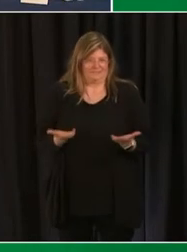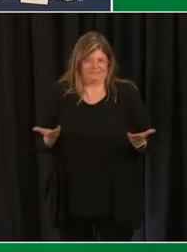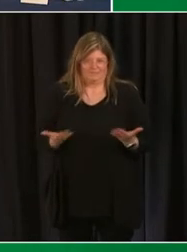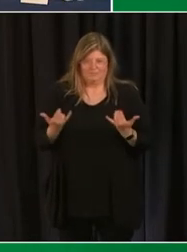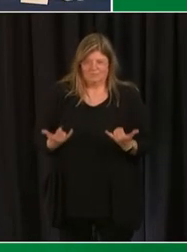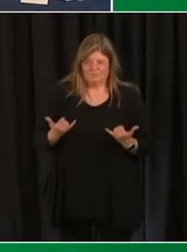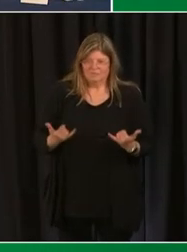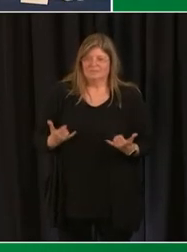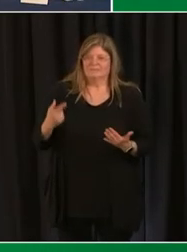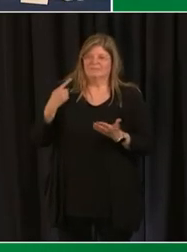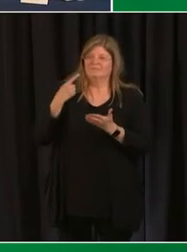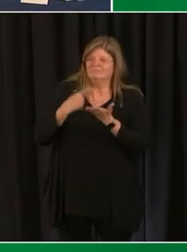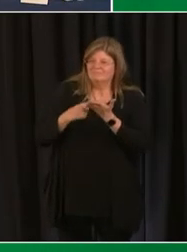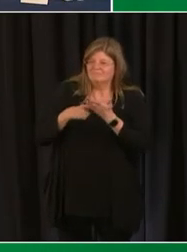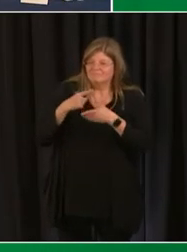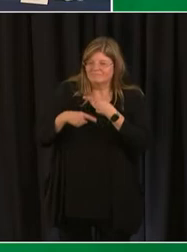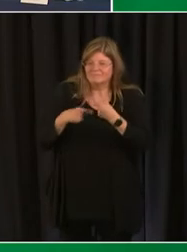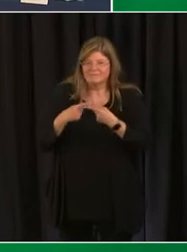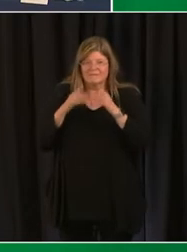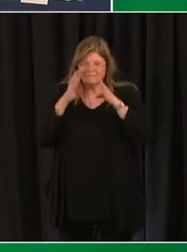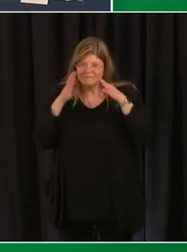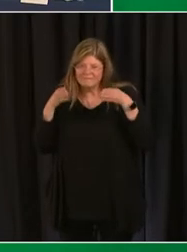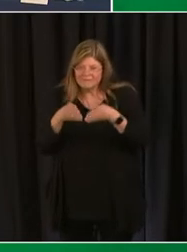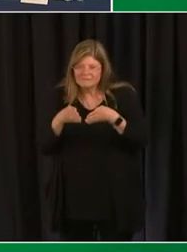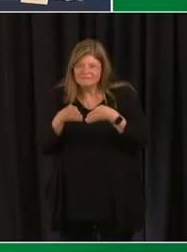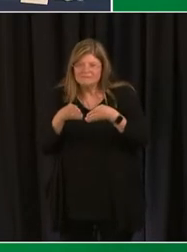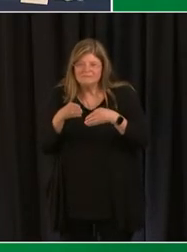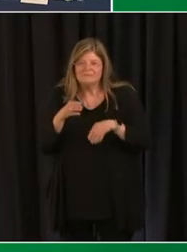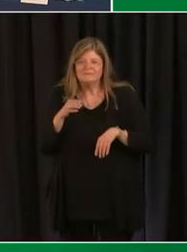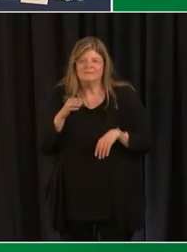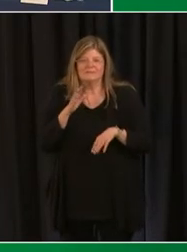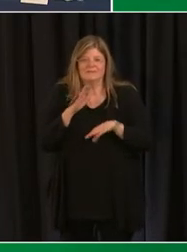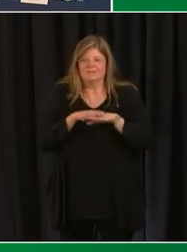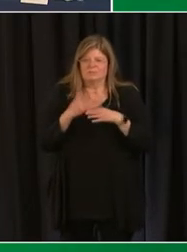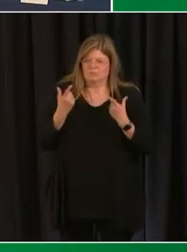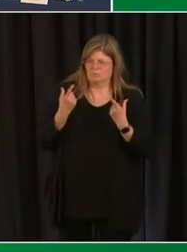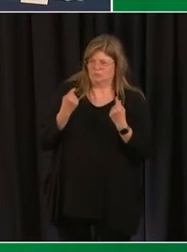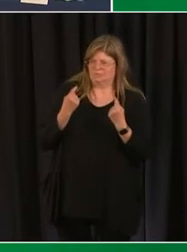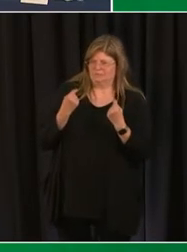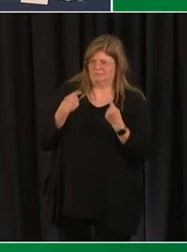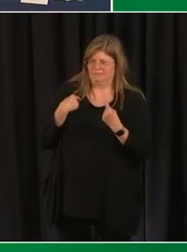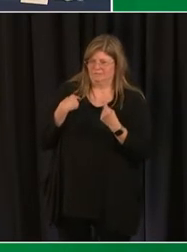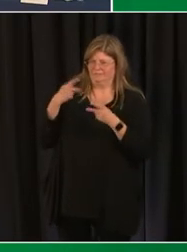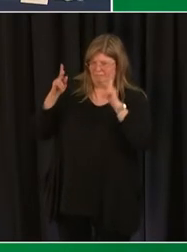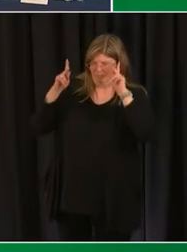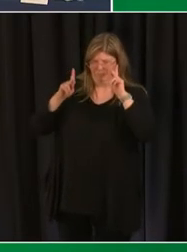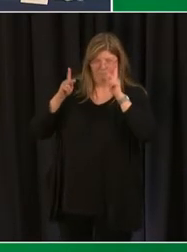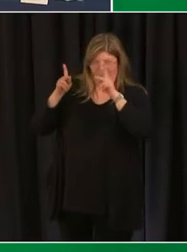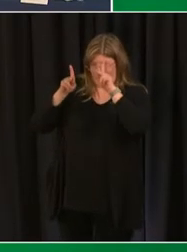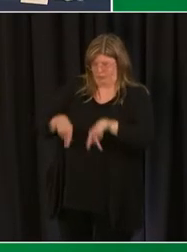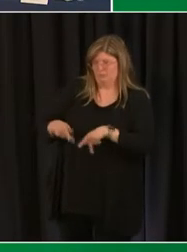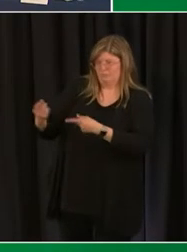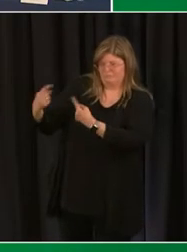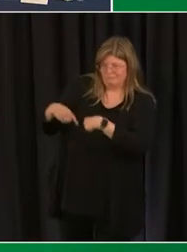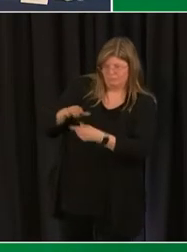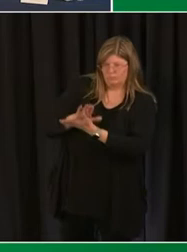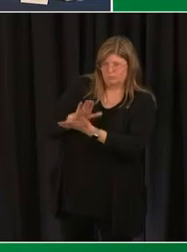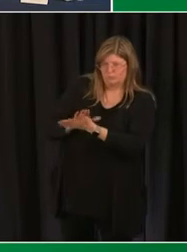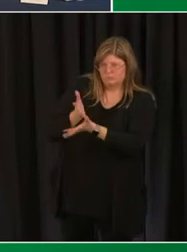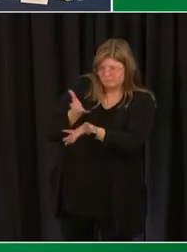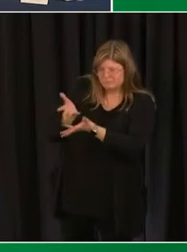talk a little bit more about some of the highlights and spotlights of in-person learning and hybrid learning